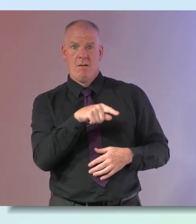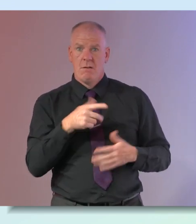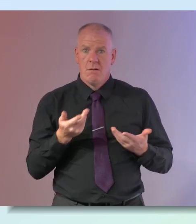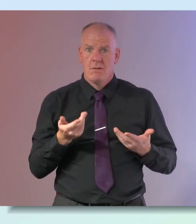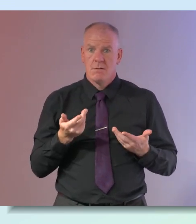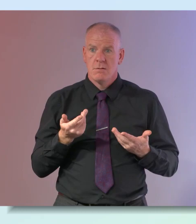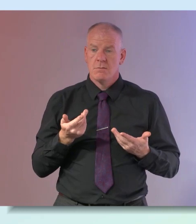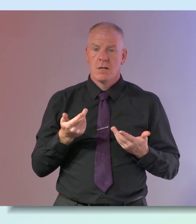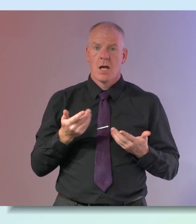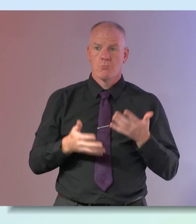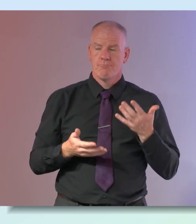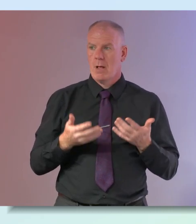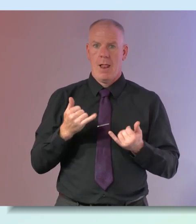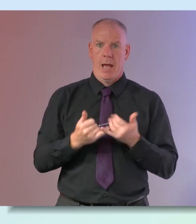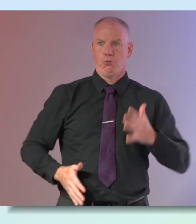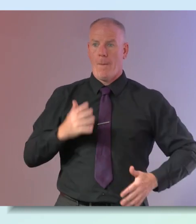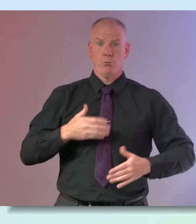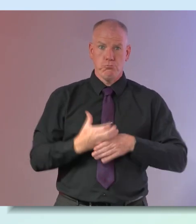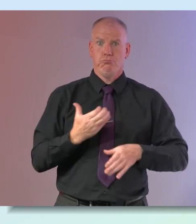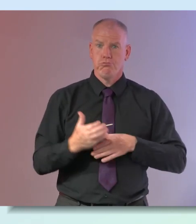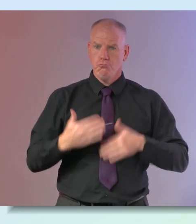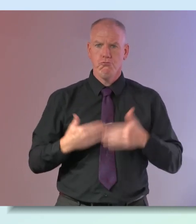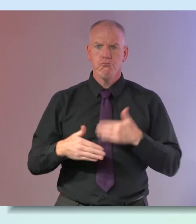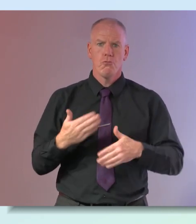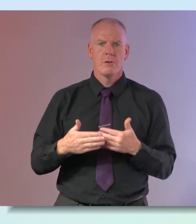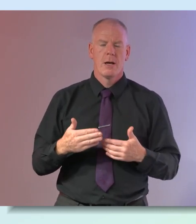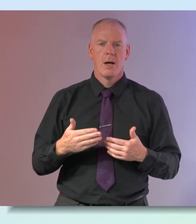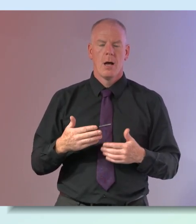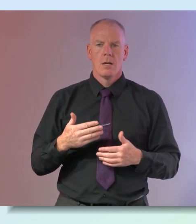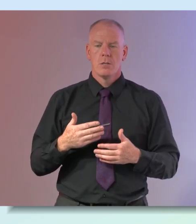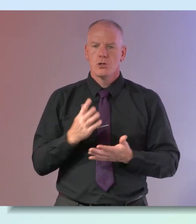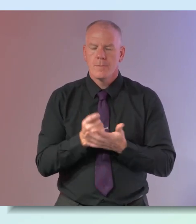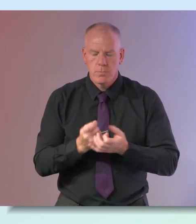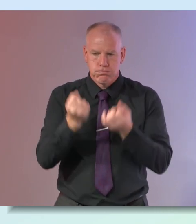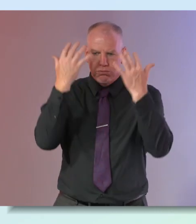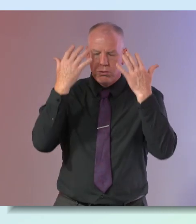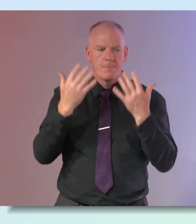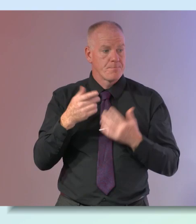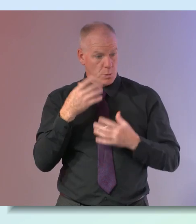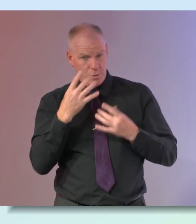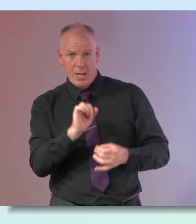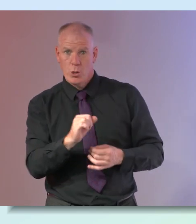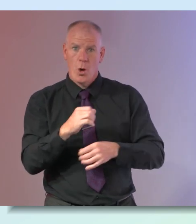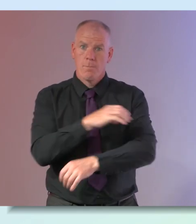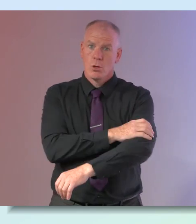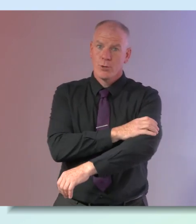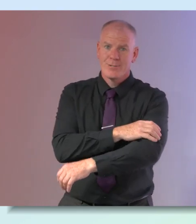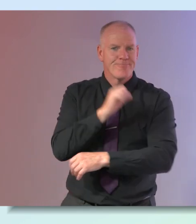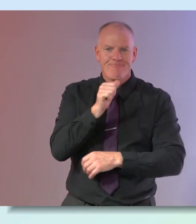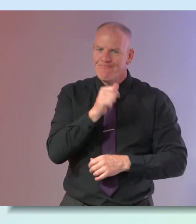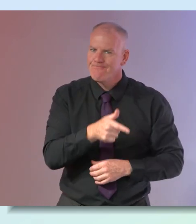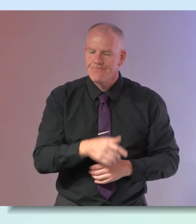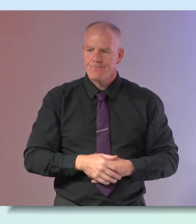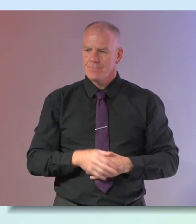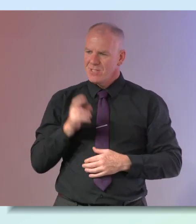like a little bit of a robot the whole time and i mean i'm almost in overdrive and i'm sure i am a little pressure yeah i know that's the thing you see and